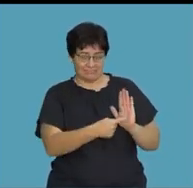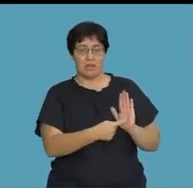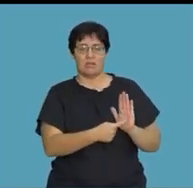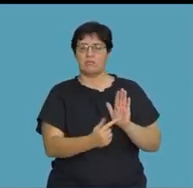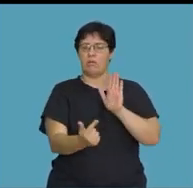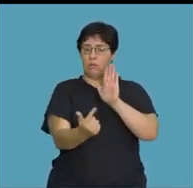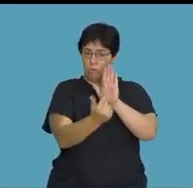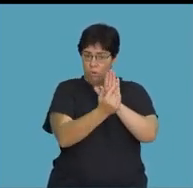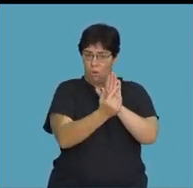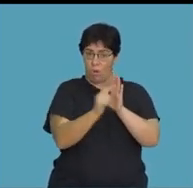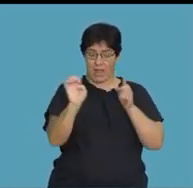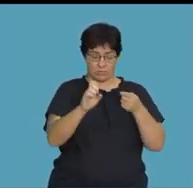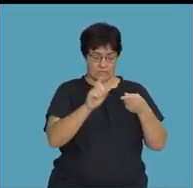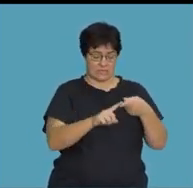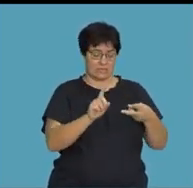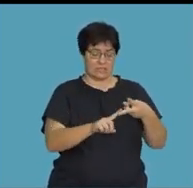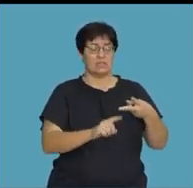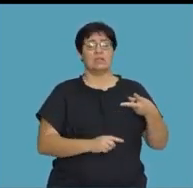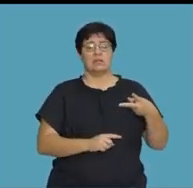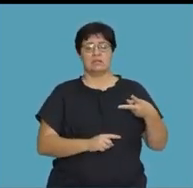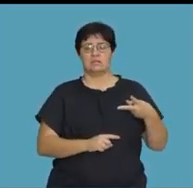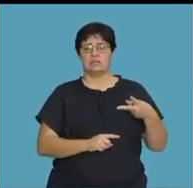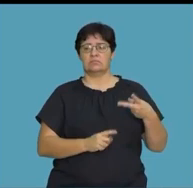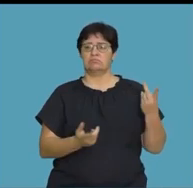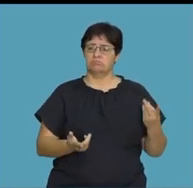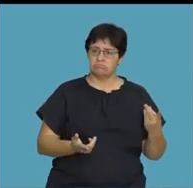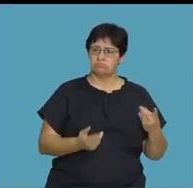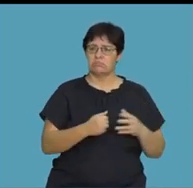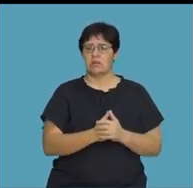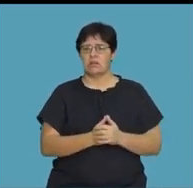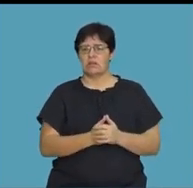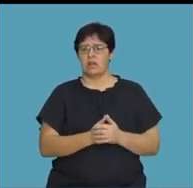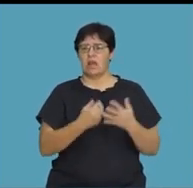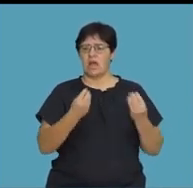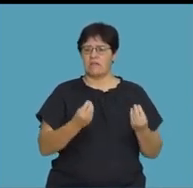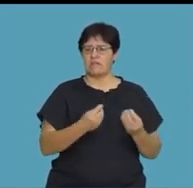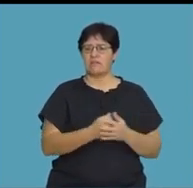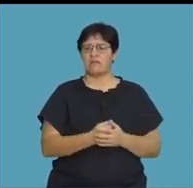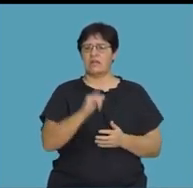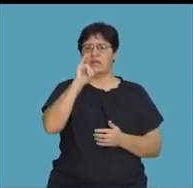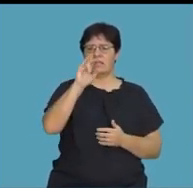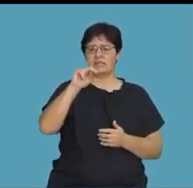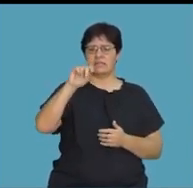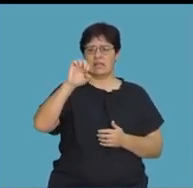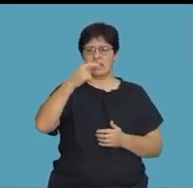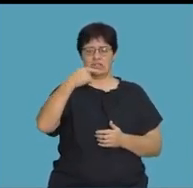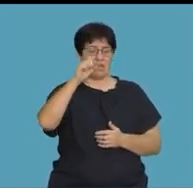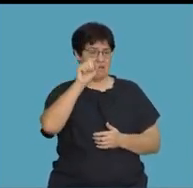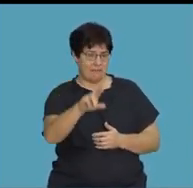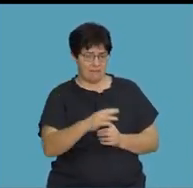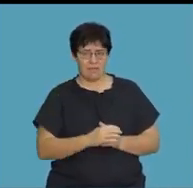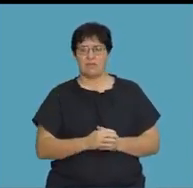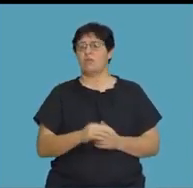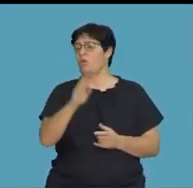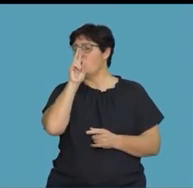laws of exponents. We're going to look at some integers because exponents have to do with some integers. We're going to look at the